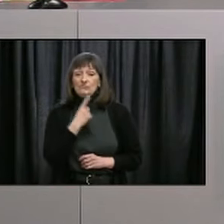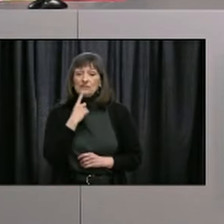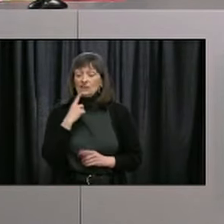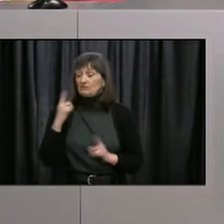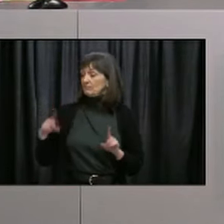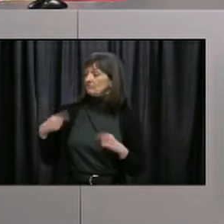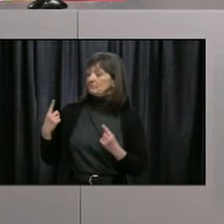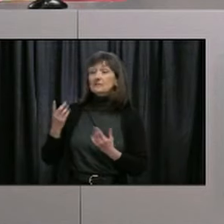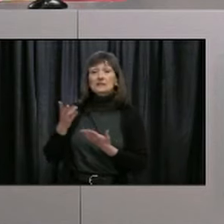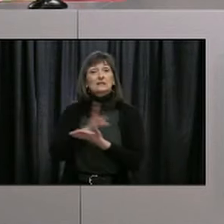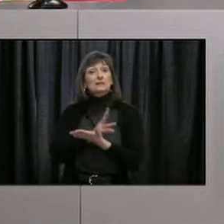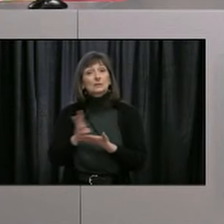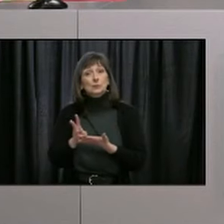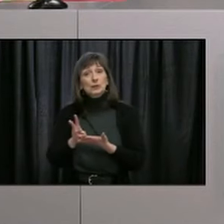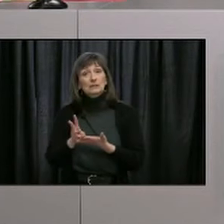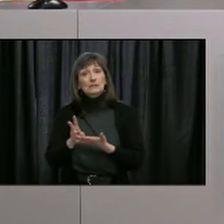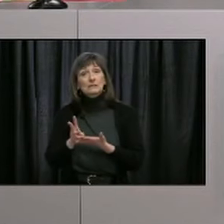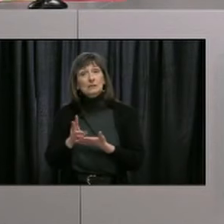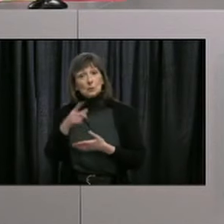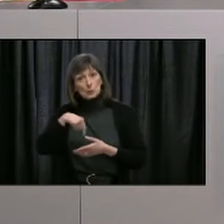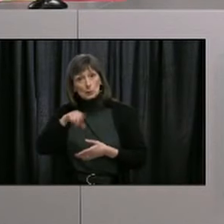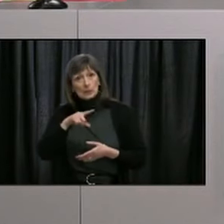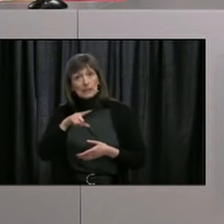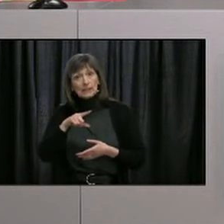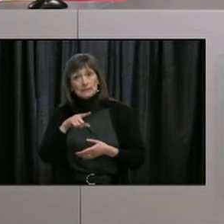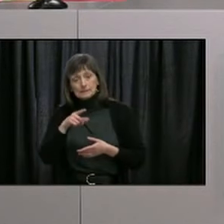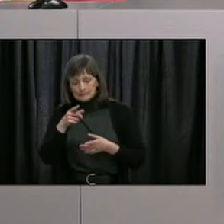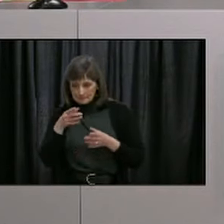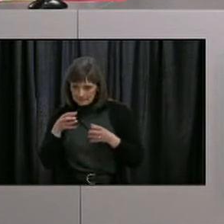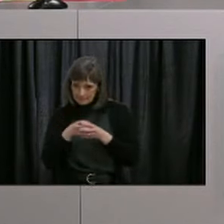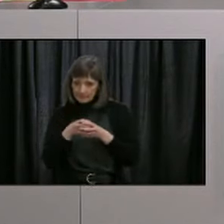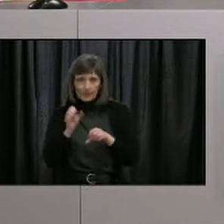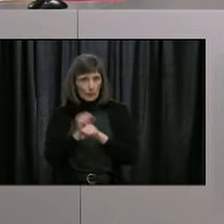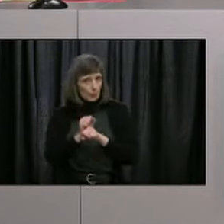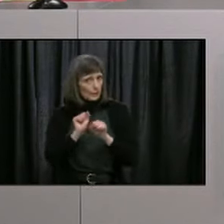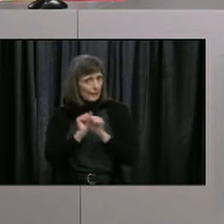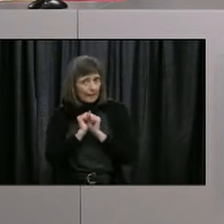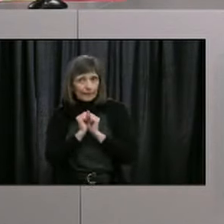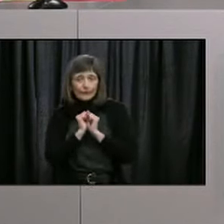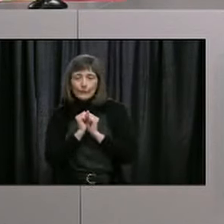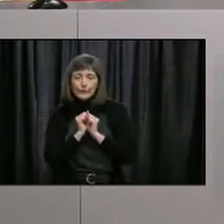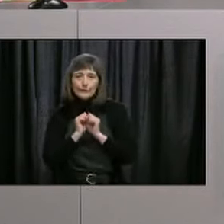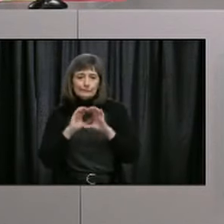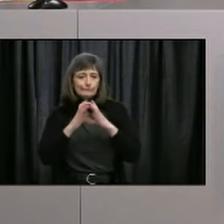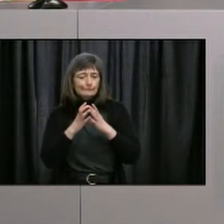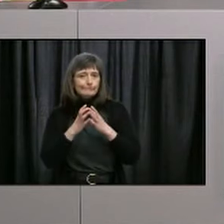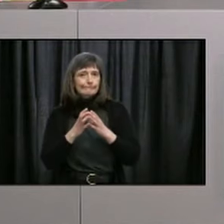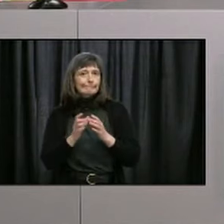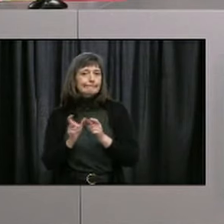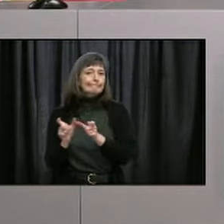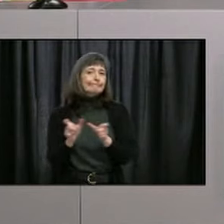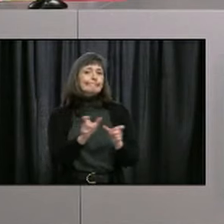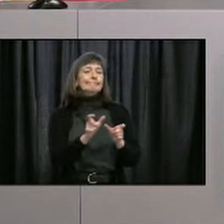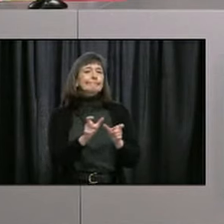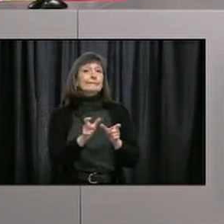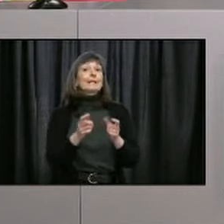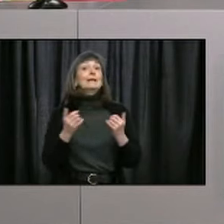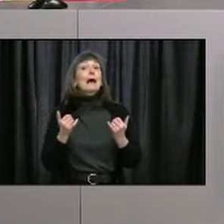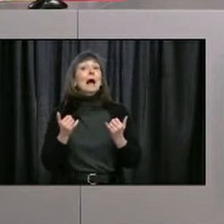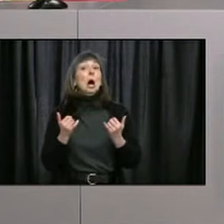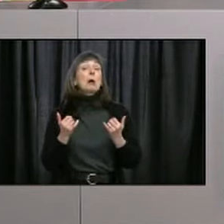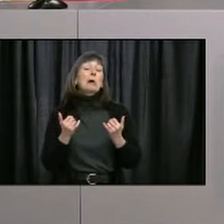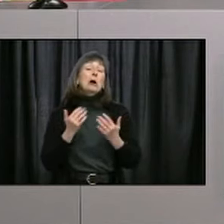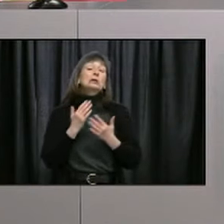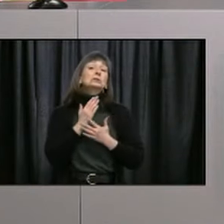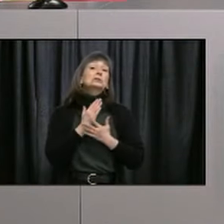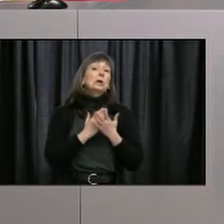Newfoundlanders and Labradorians coming together to prevent the spread of COVID-19, we are now in a position to gradually relax